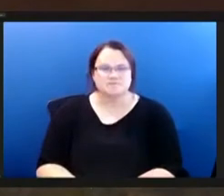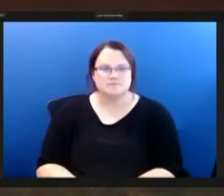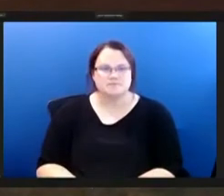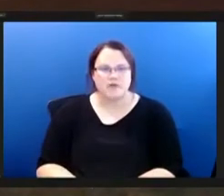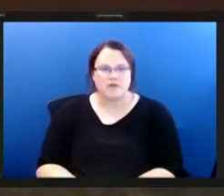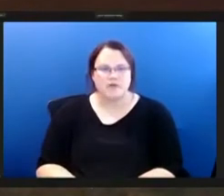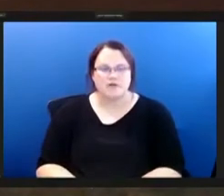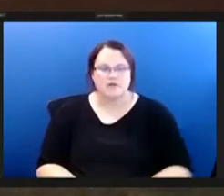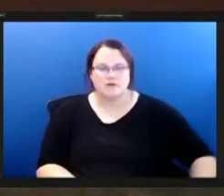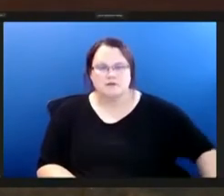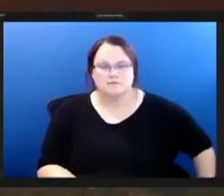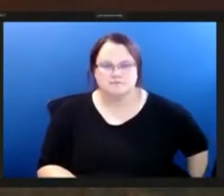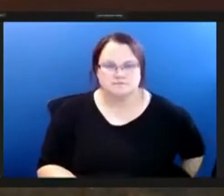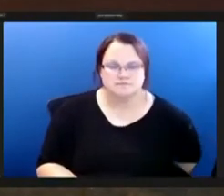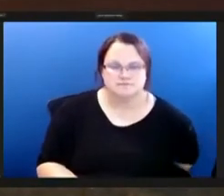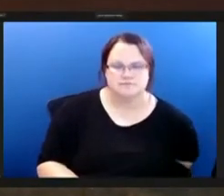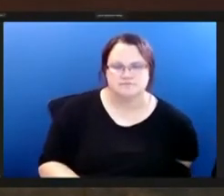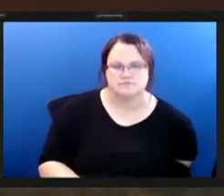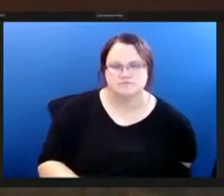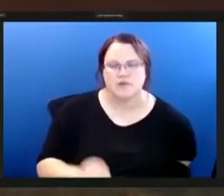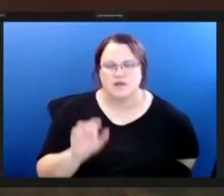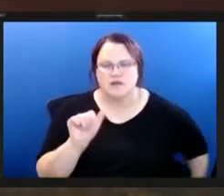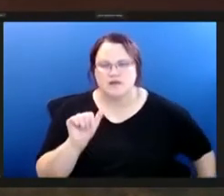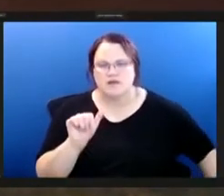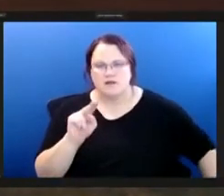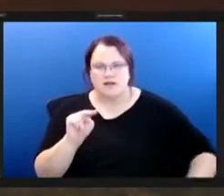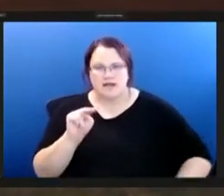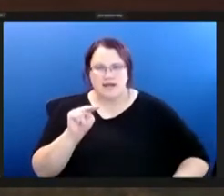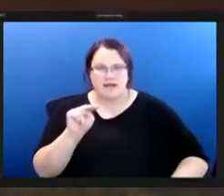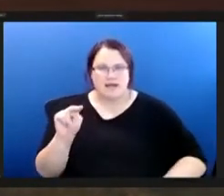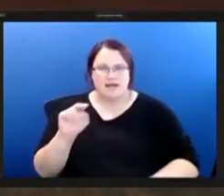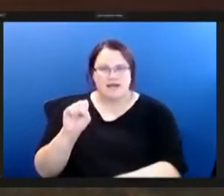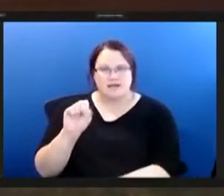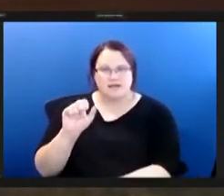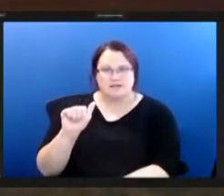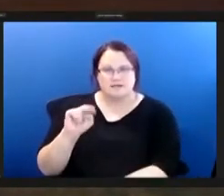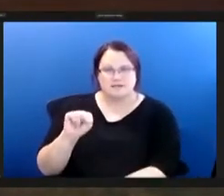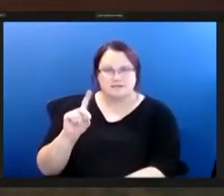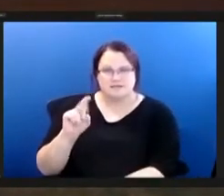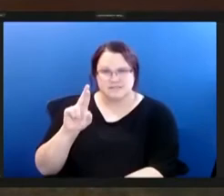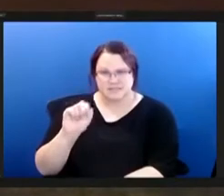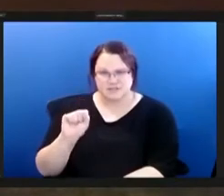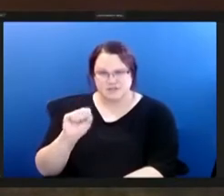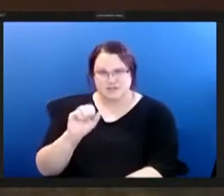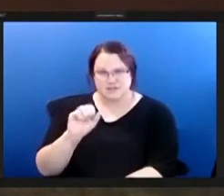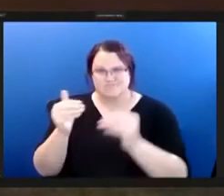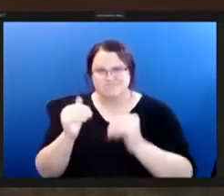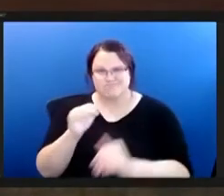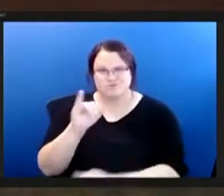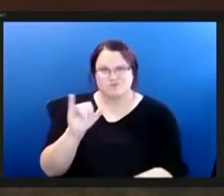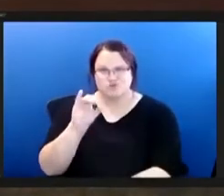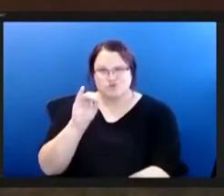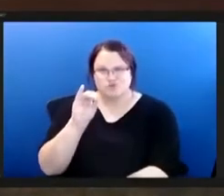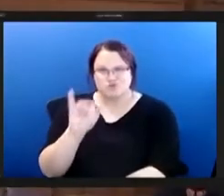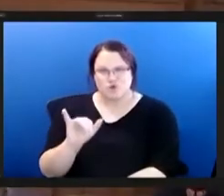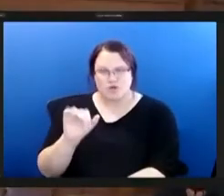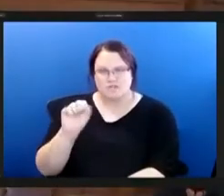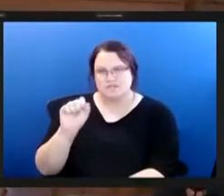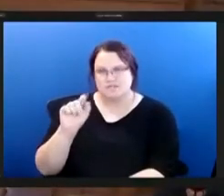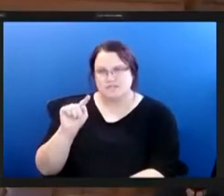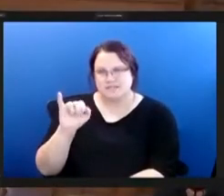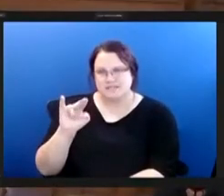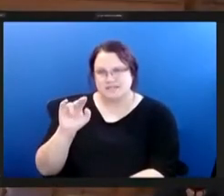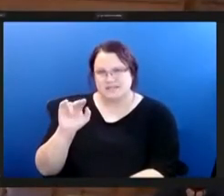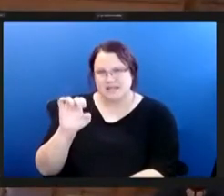next we have ann sanders followed by joy stanilka hi